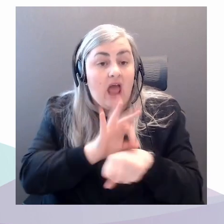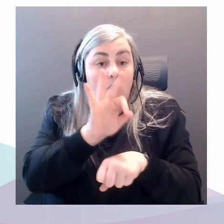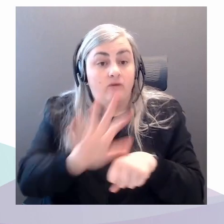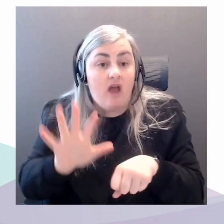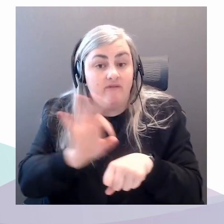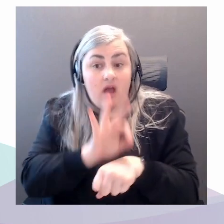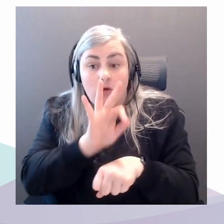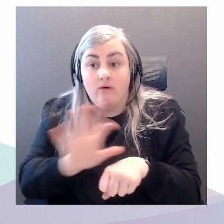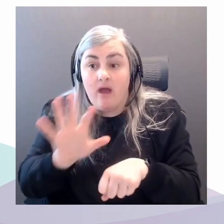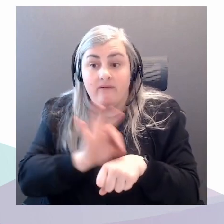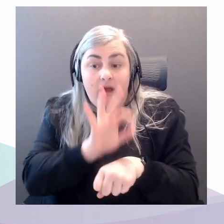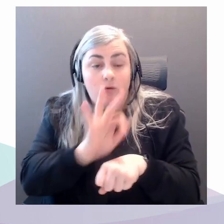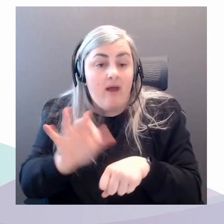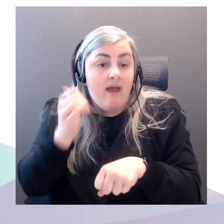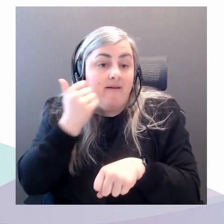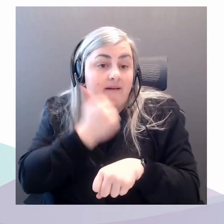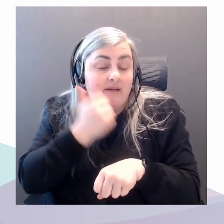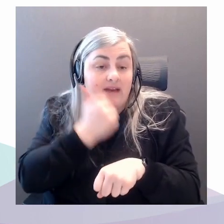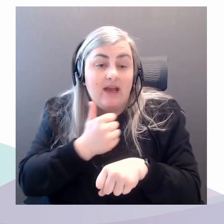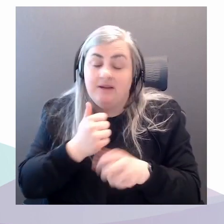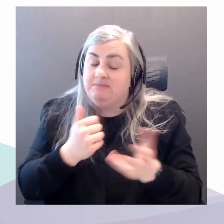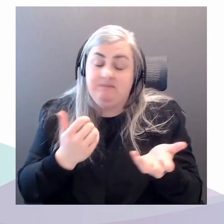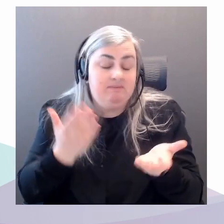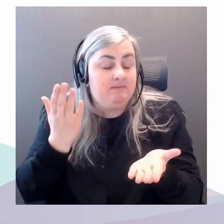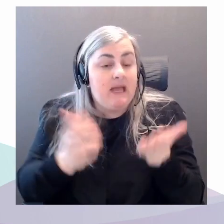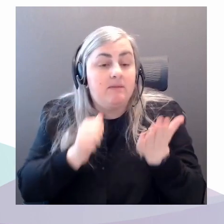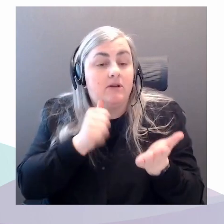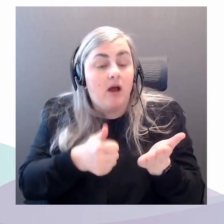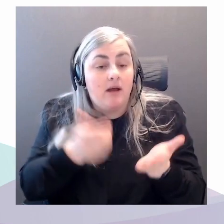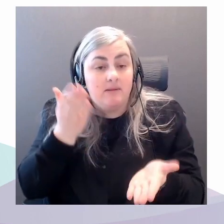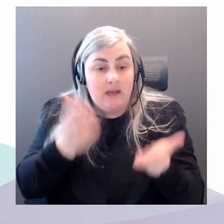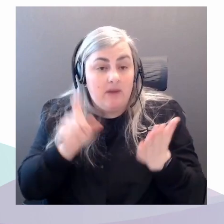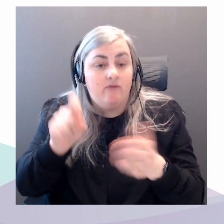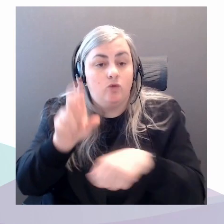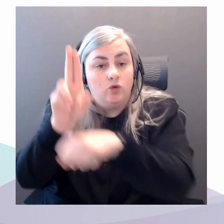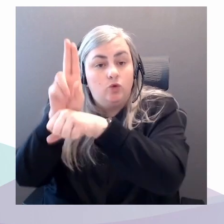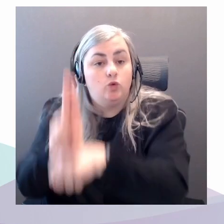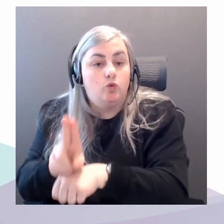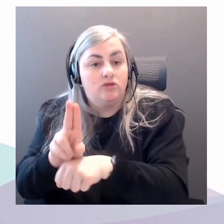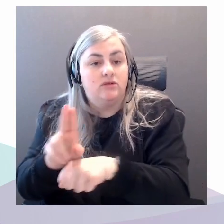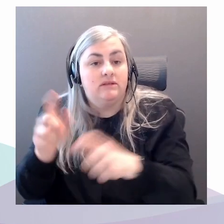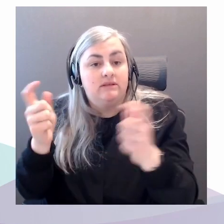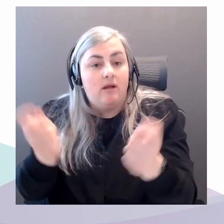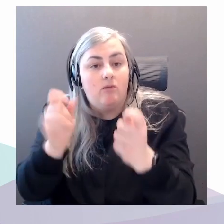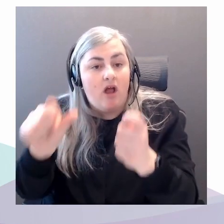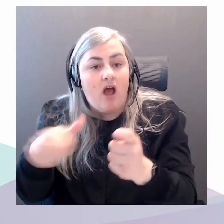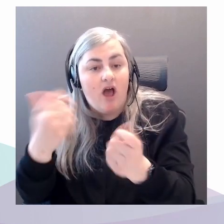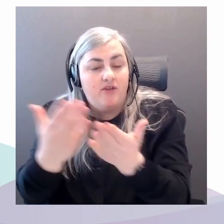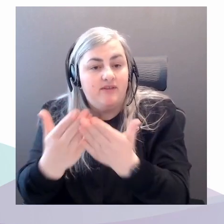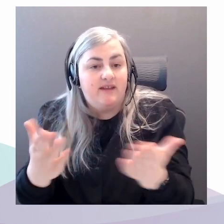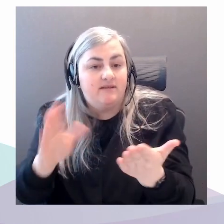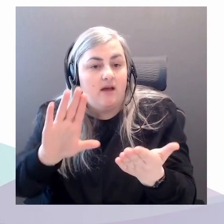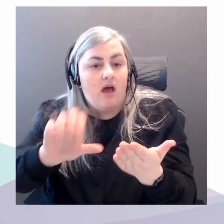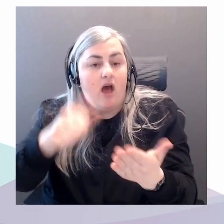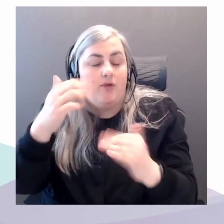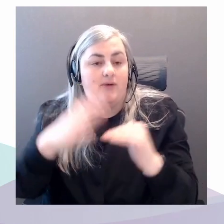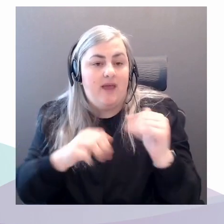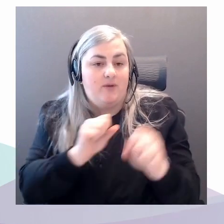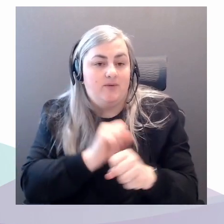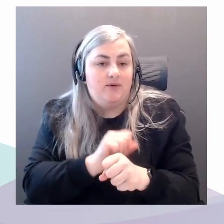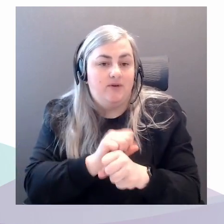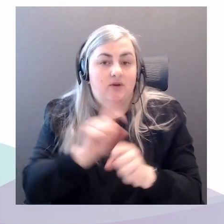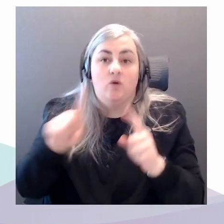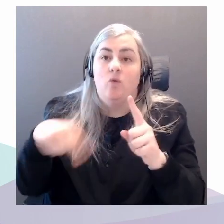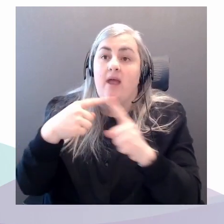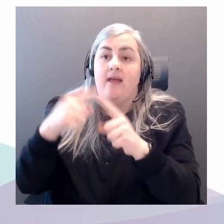celebrate the chance to do other things instead of work when the clouds come in or the wind dies